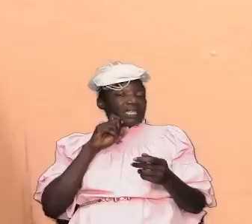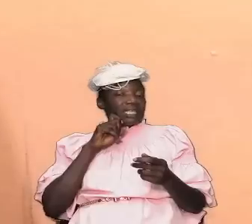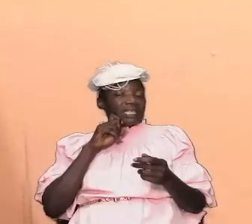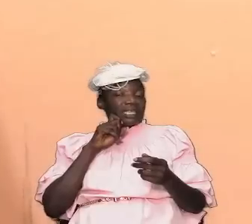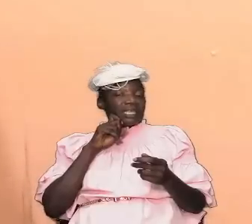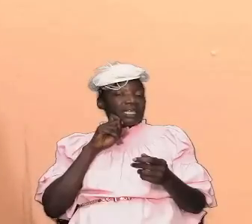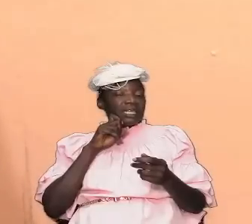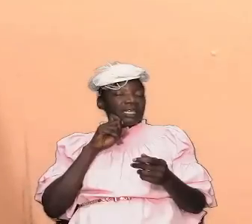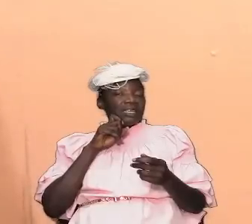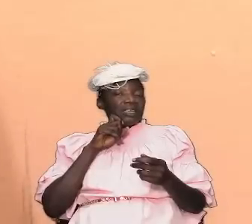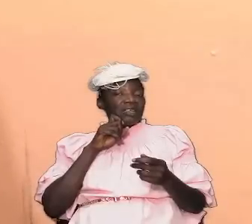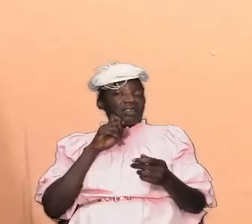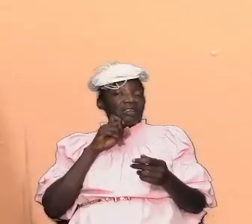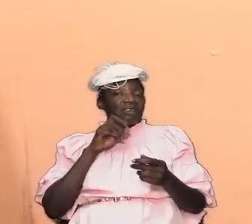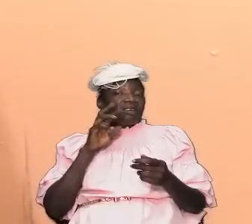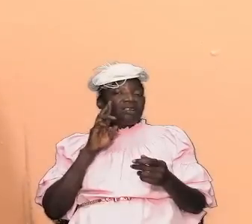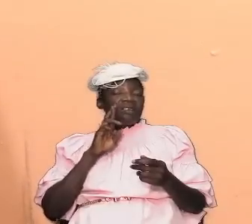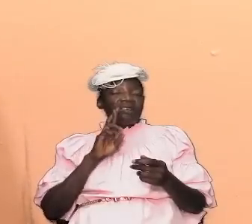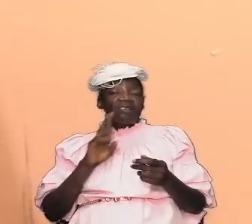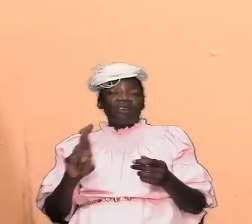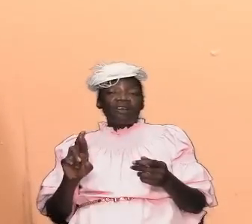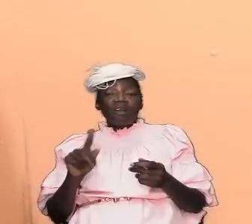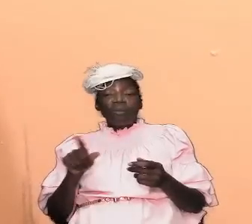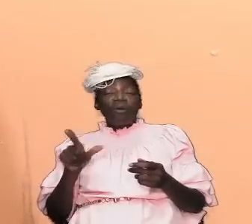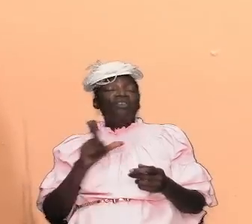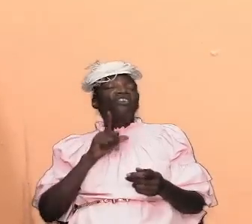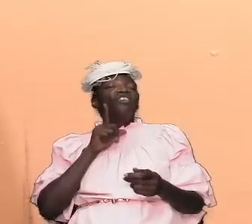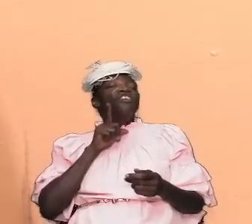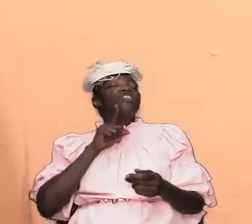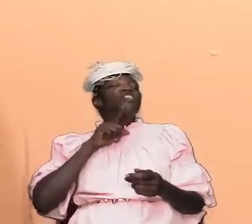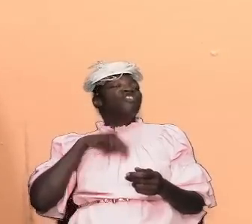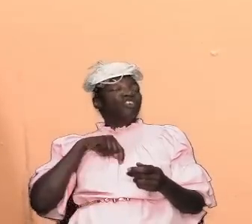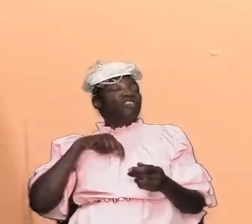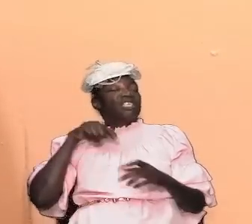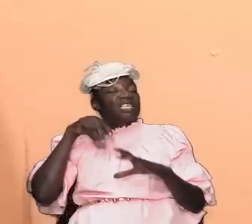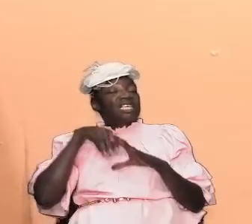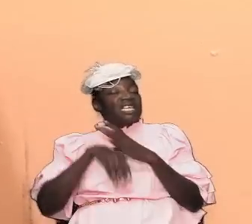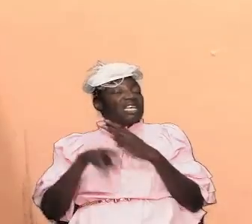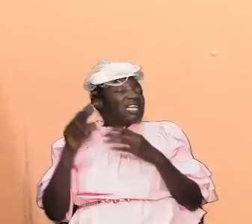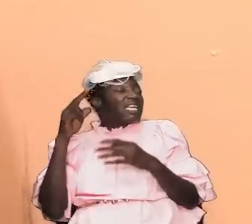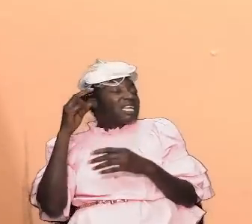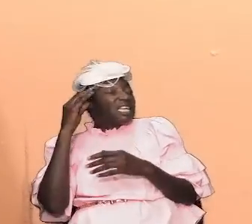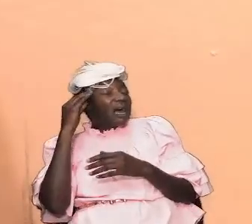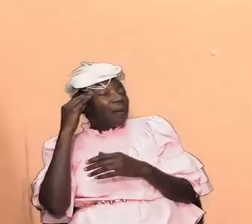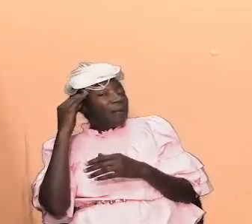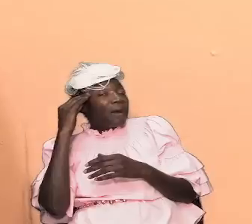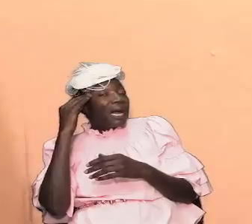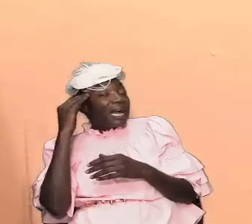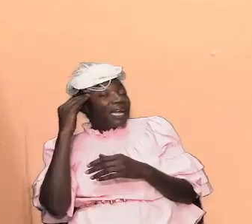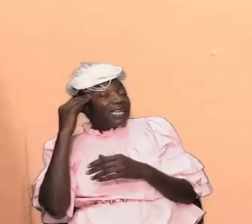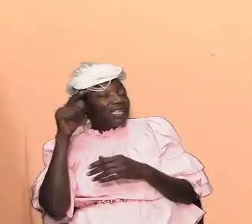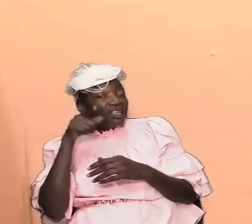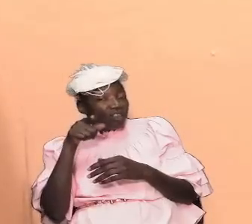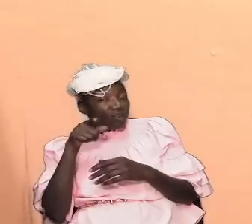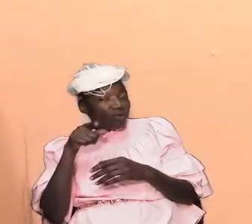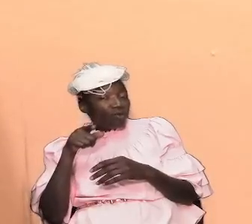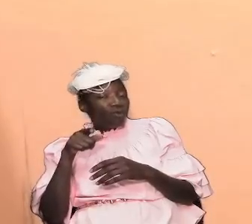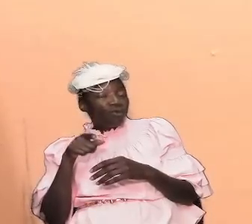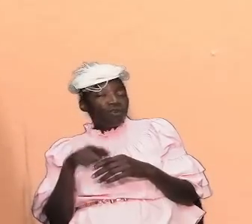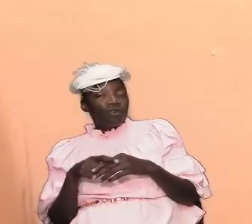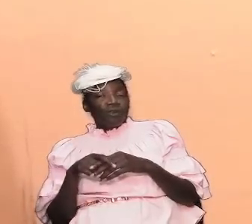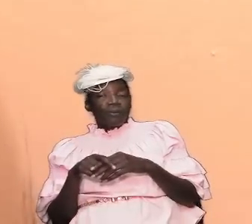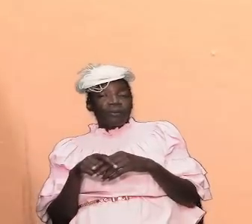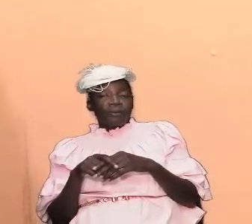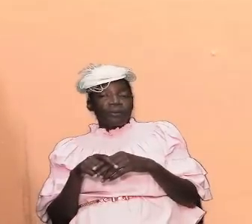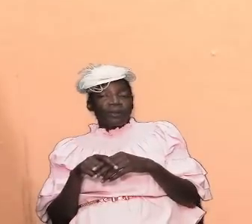adultery just lusting after her in your mind you have already committed the act